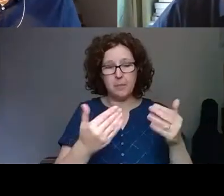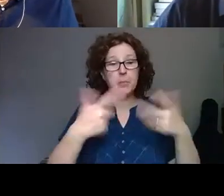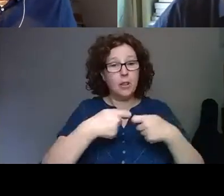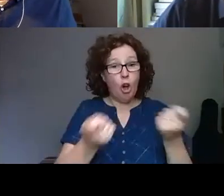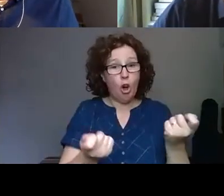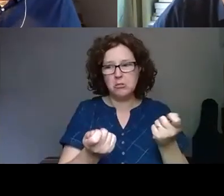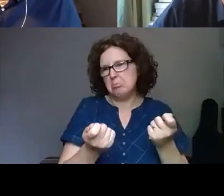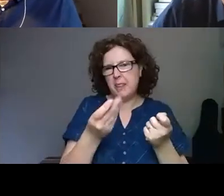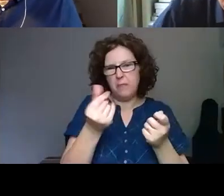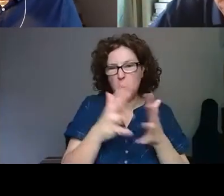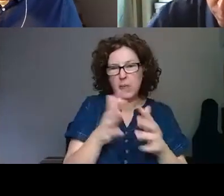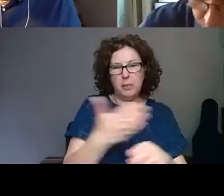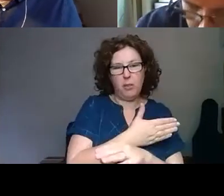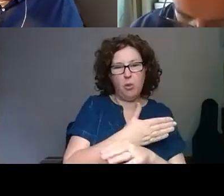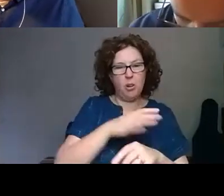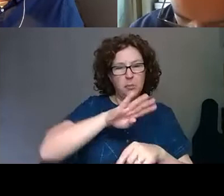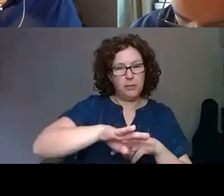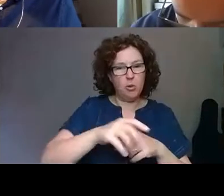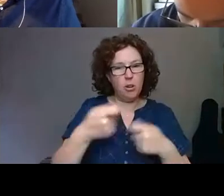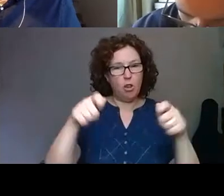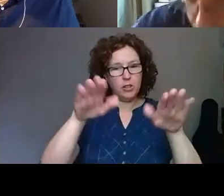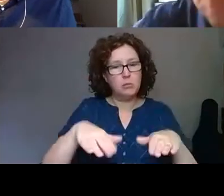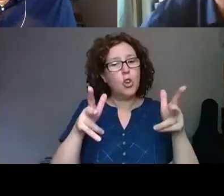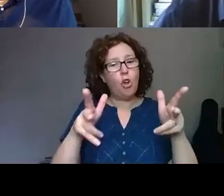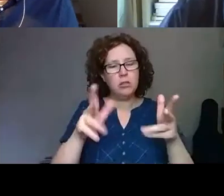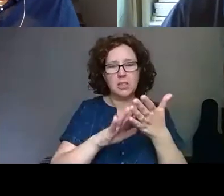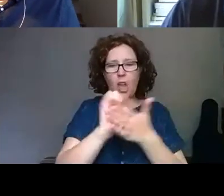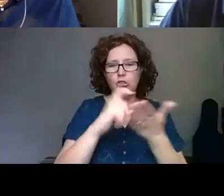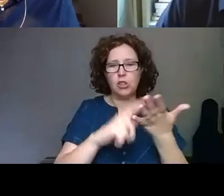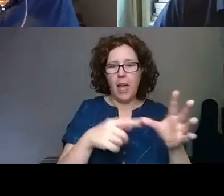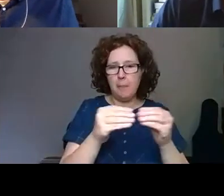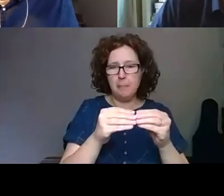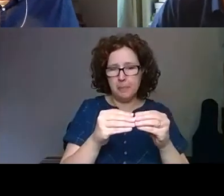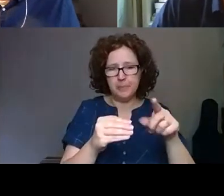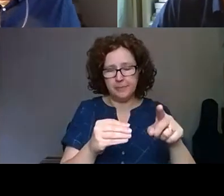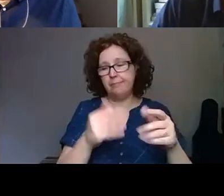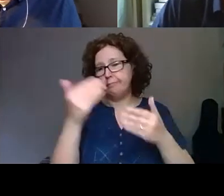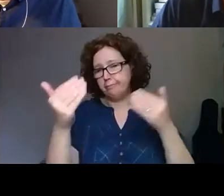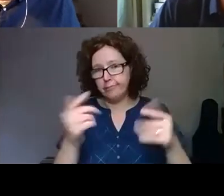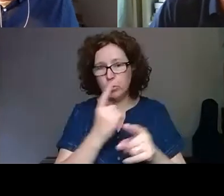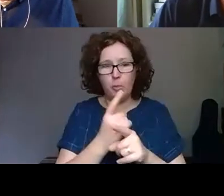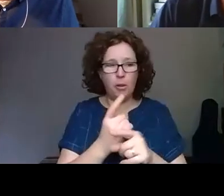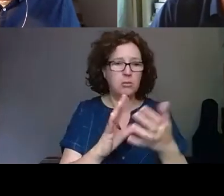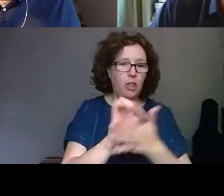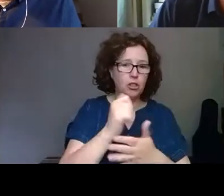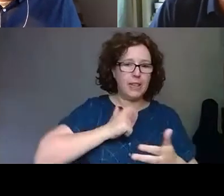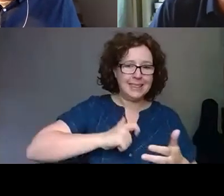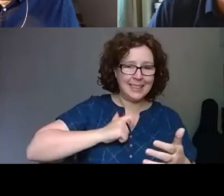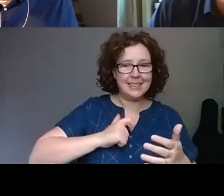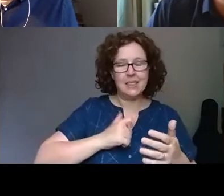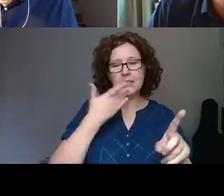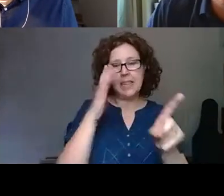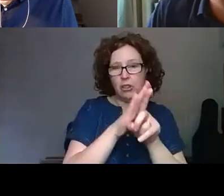force. And it was an exhibition called Culture Lab, and it's around exploring cultural identity and stereotypes